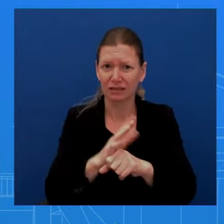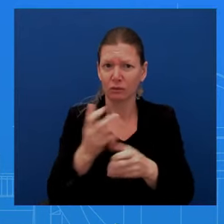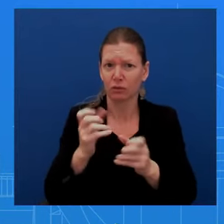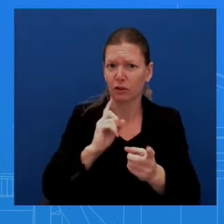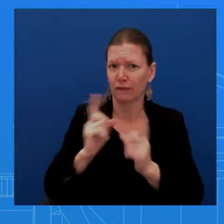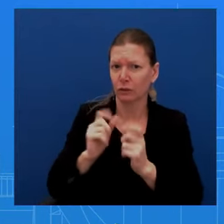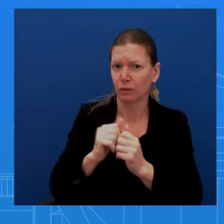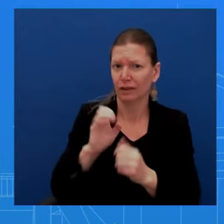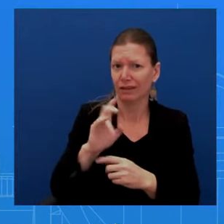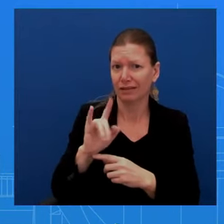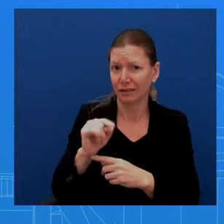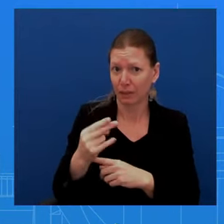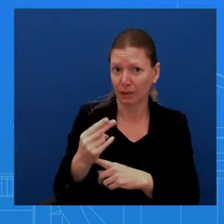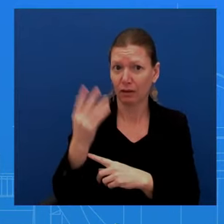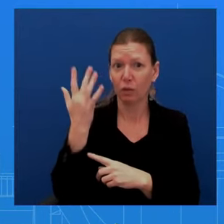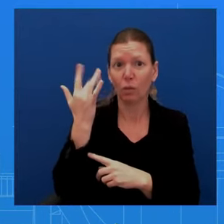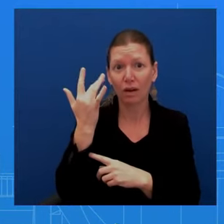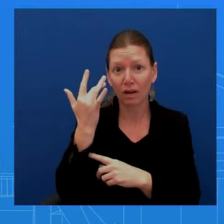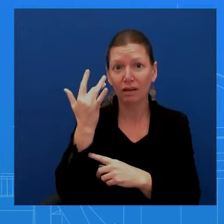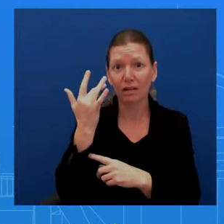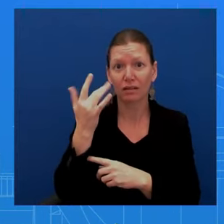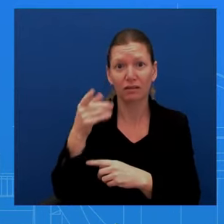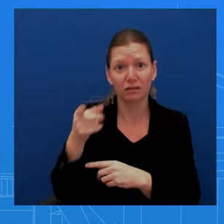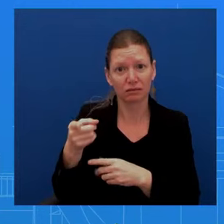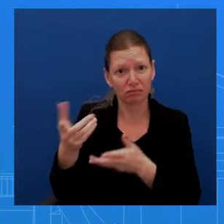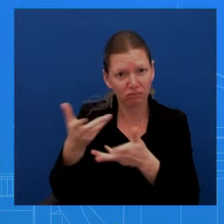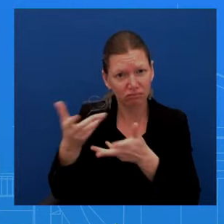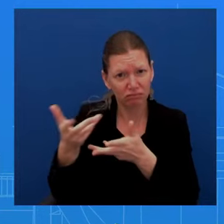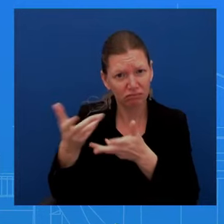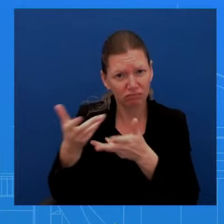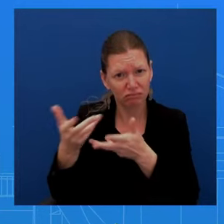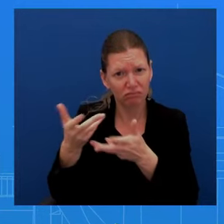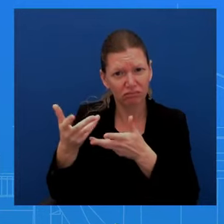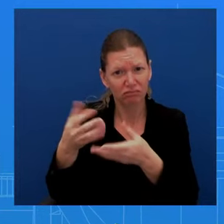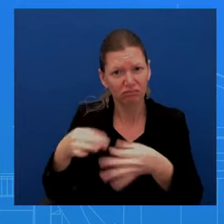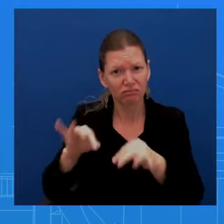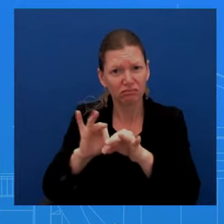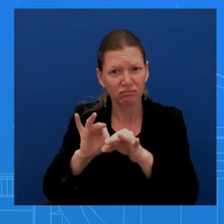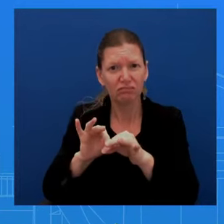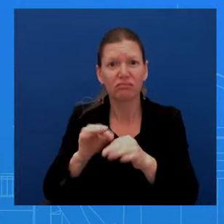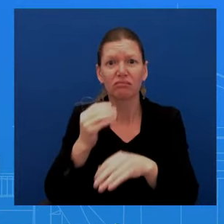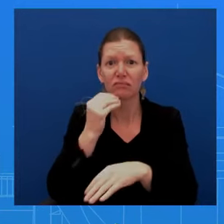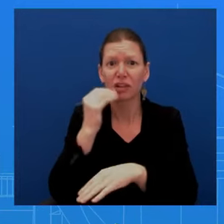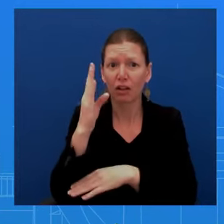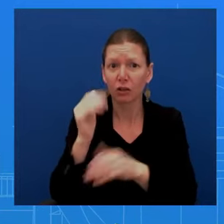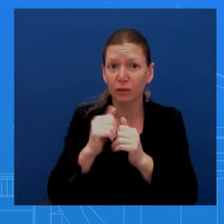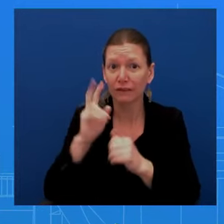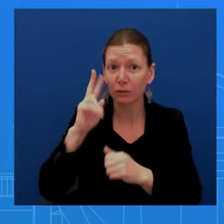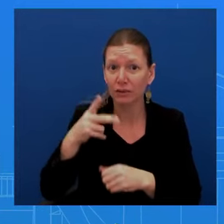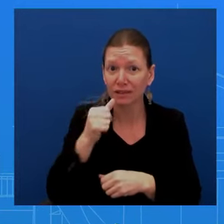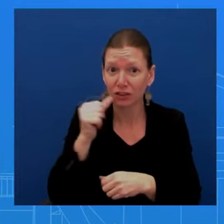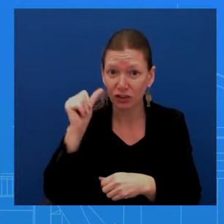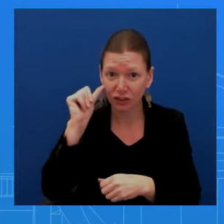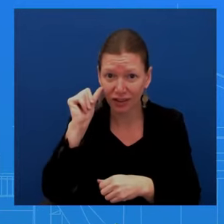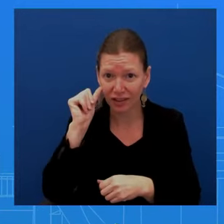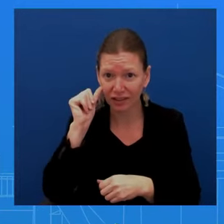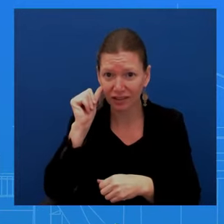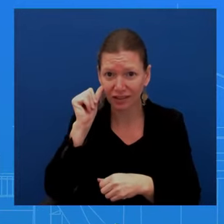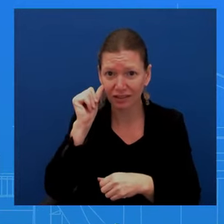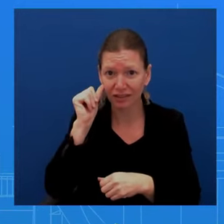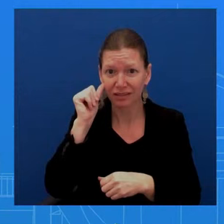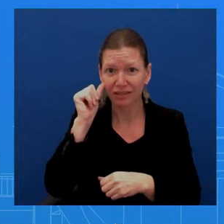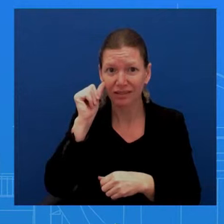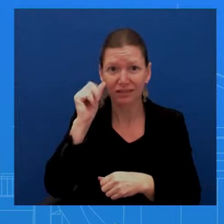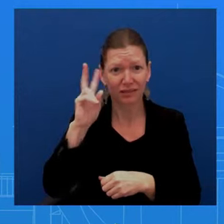He did that. He had lunch with the vice president, uh, yesterday, important partner in everything that he's trying to get done on behalf of the American people. So